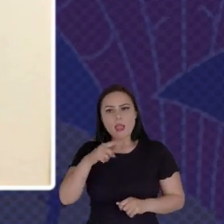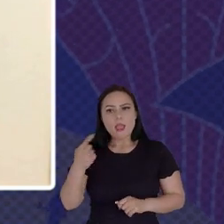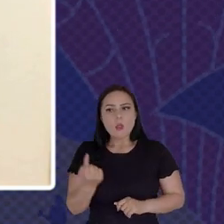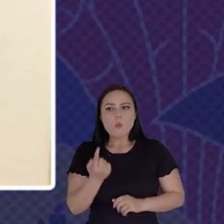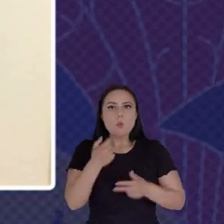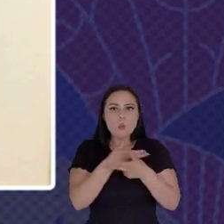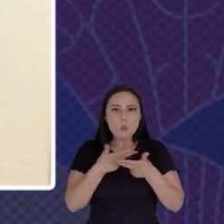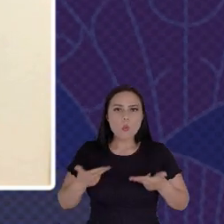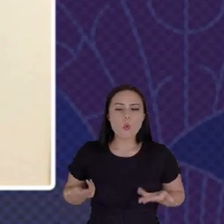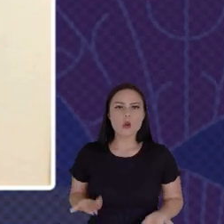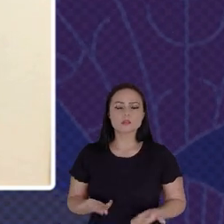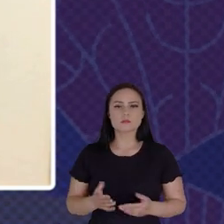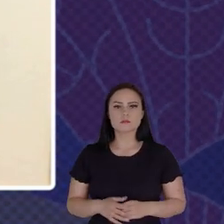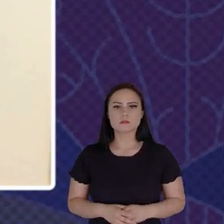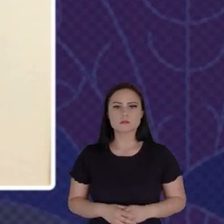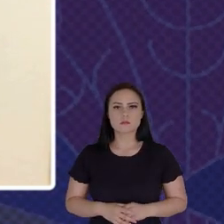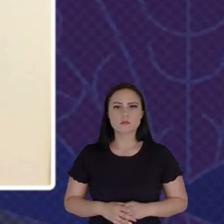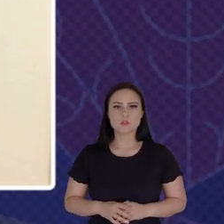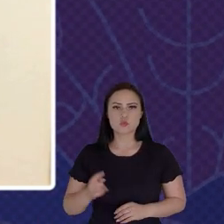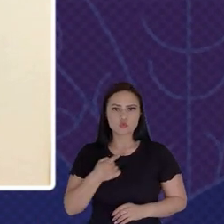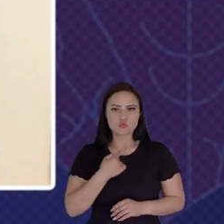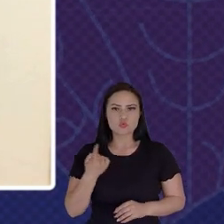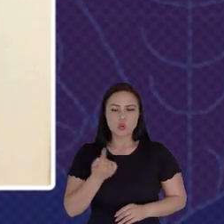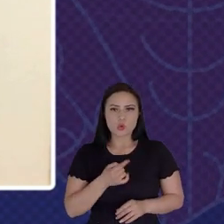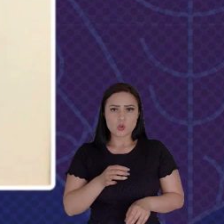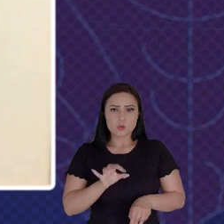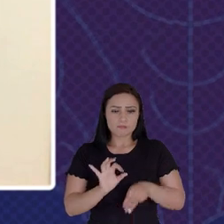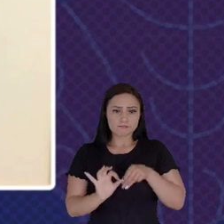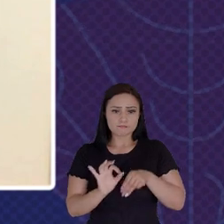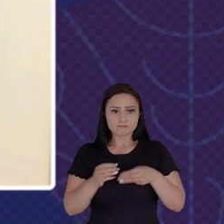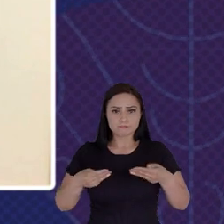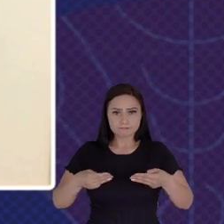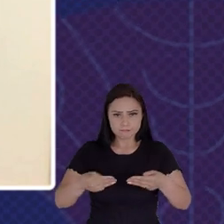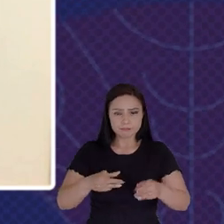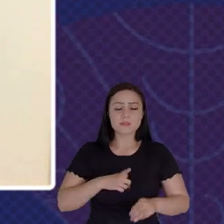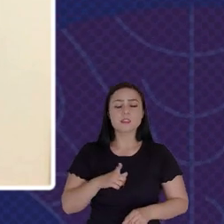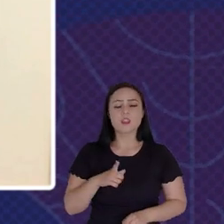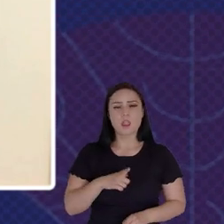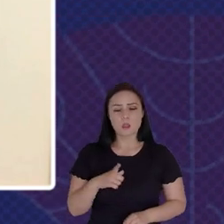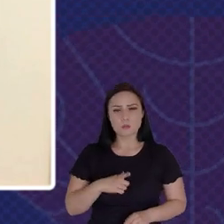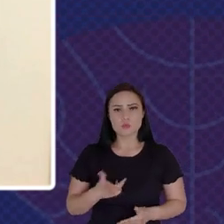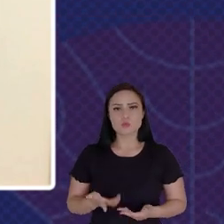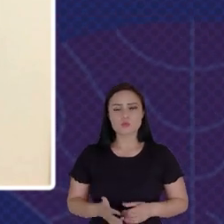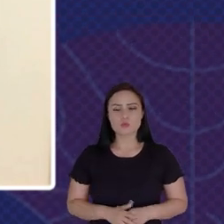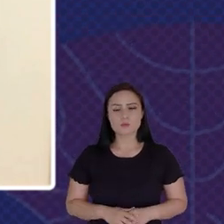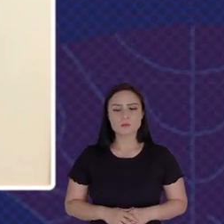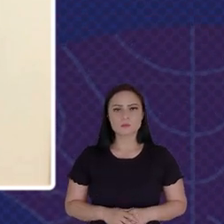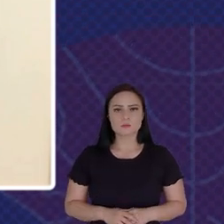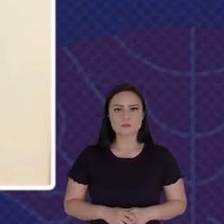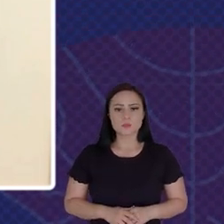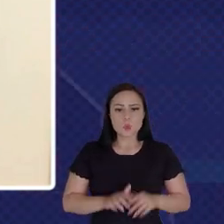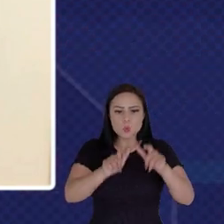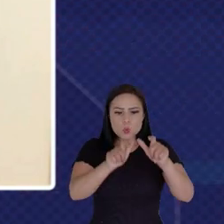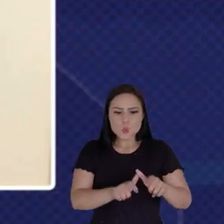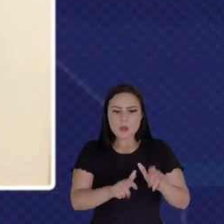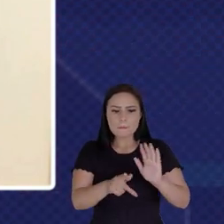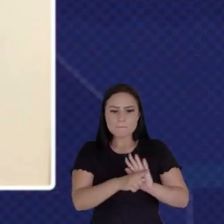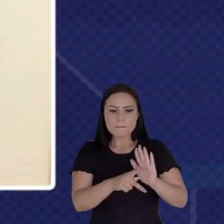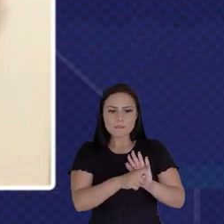Our Ministry We Have What We Call A One Stop Shop In The Sense That What We Try To Achieve With You